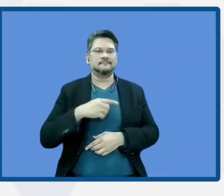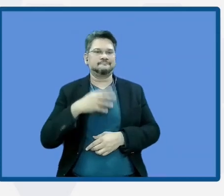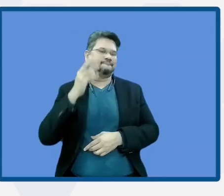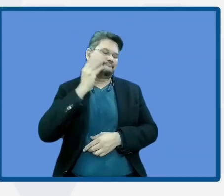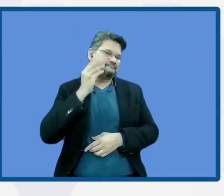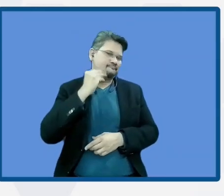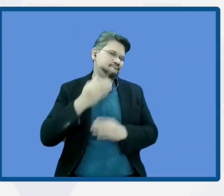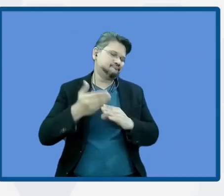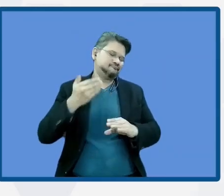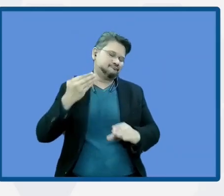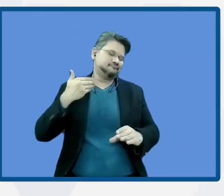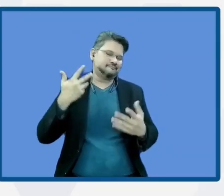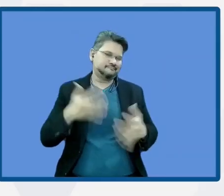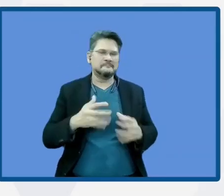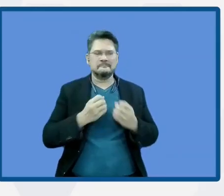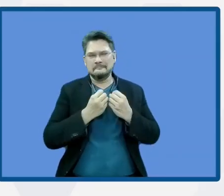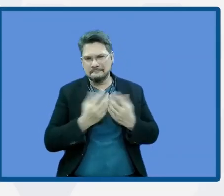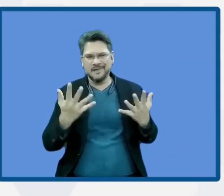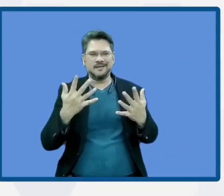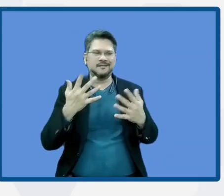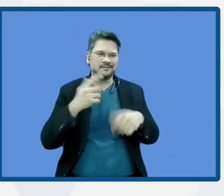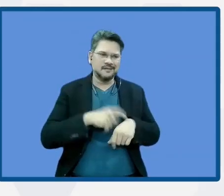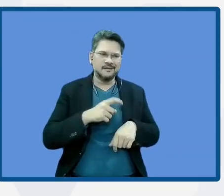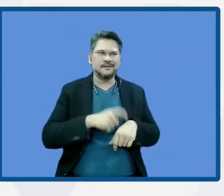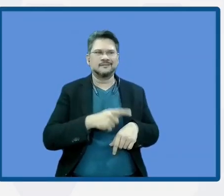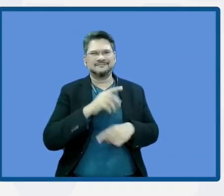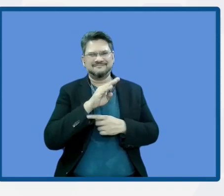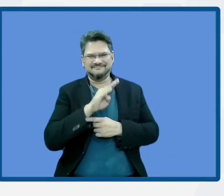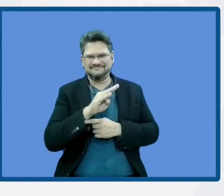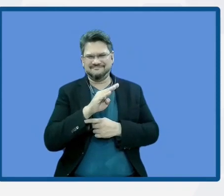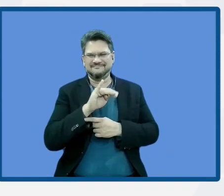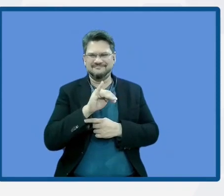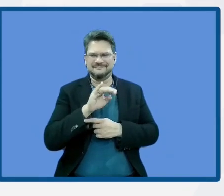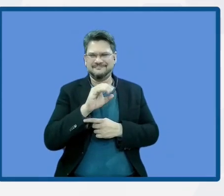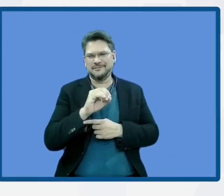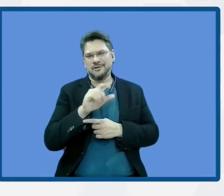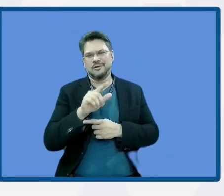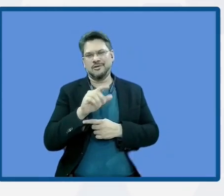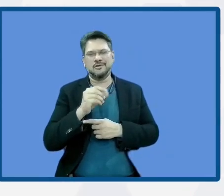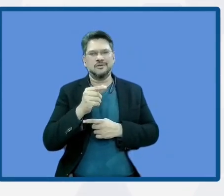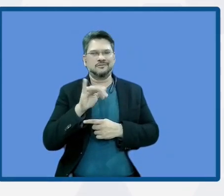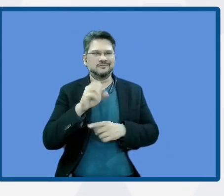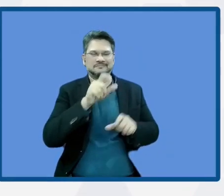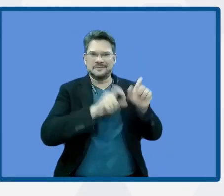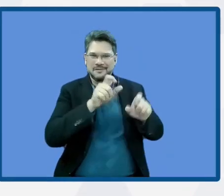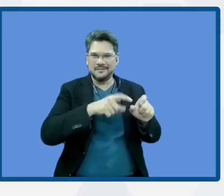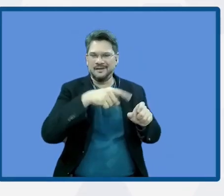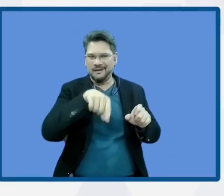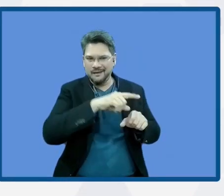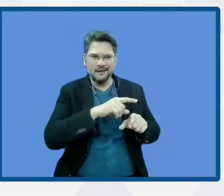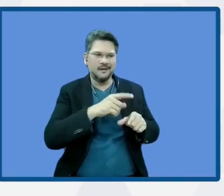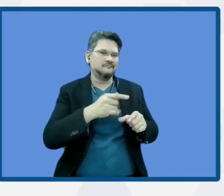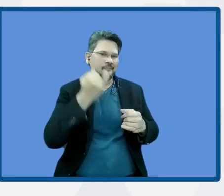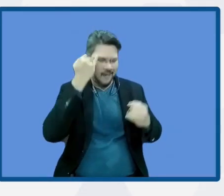frequently biologists do not have the same idea that conservation is also based on the reduction of these